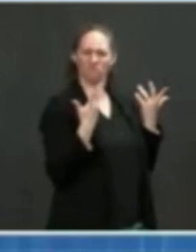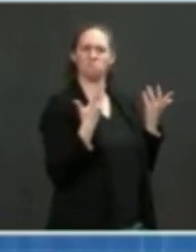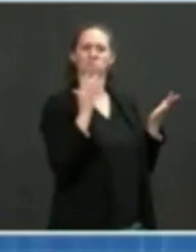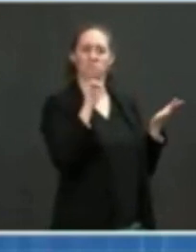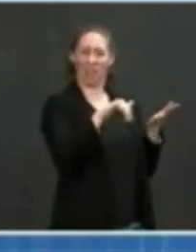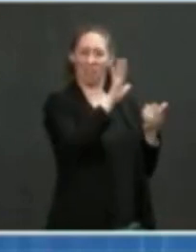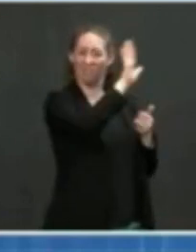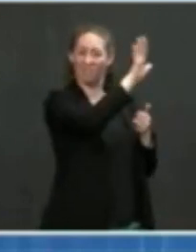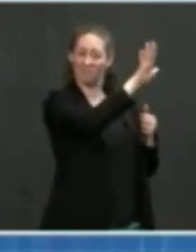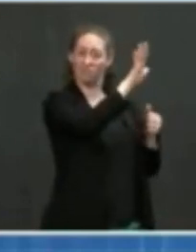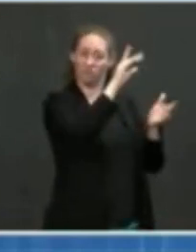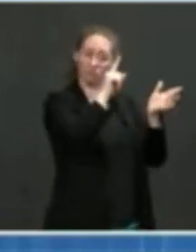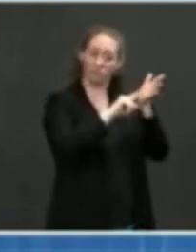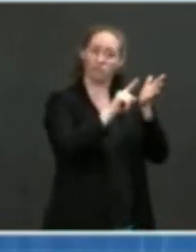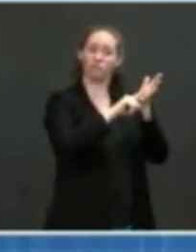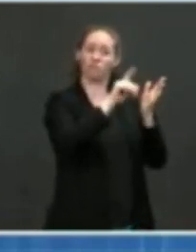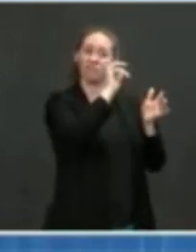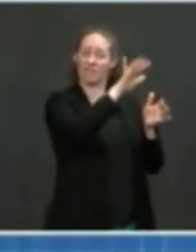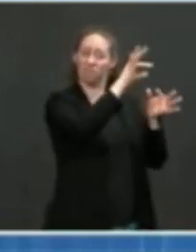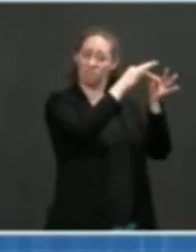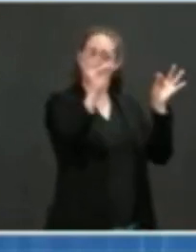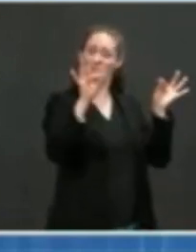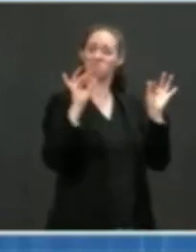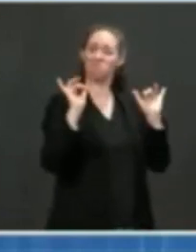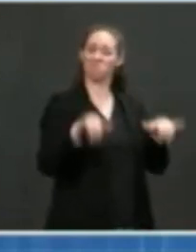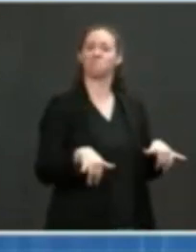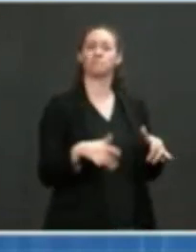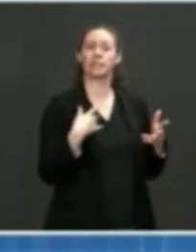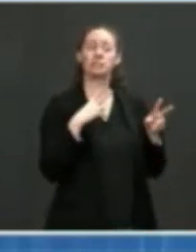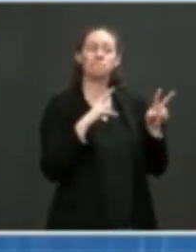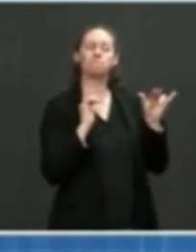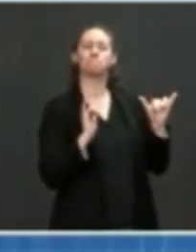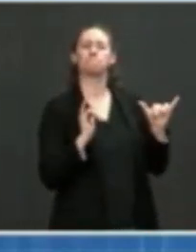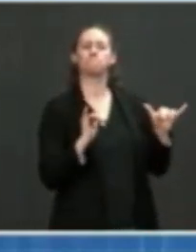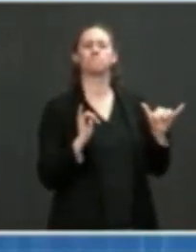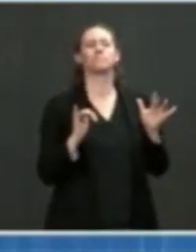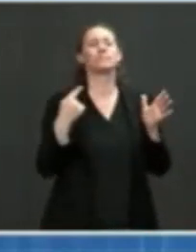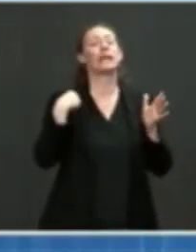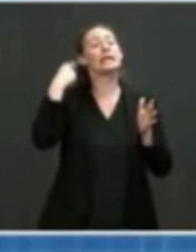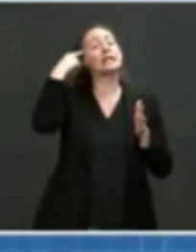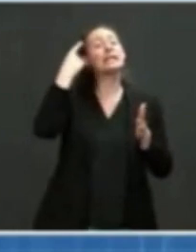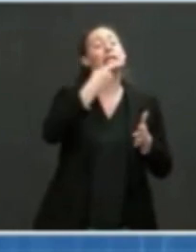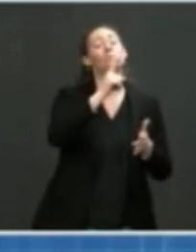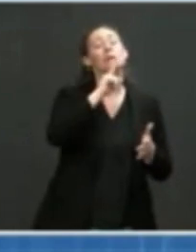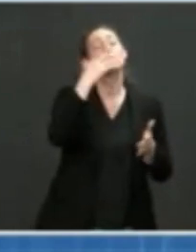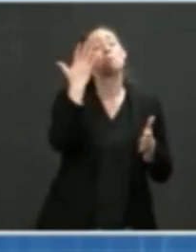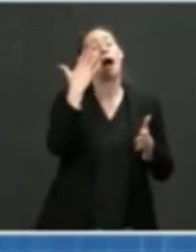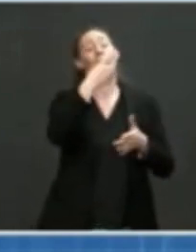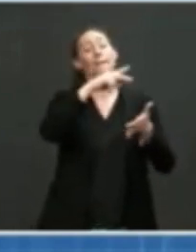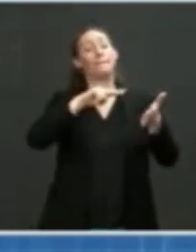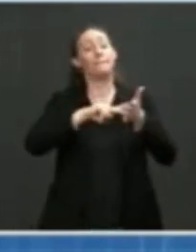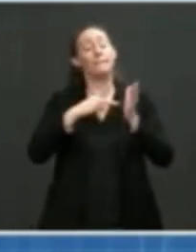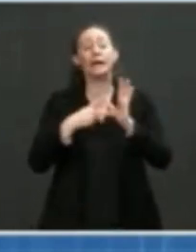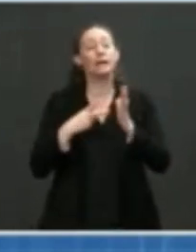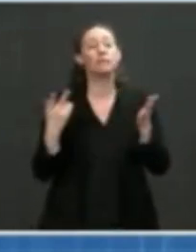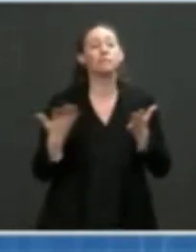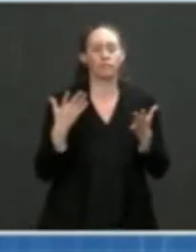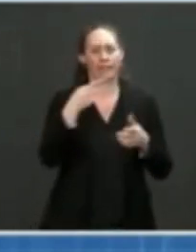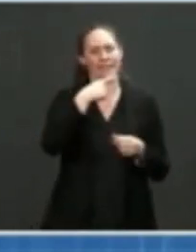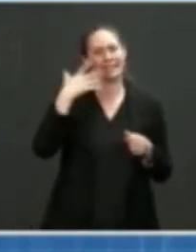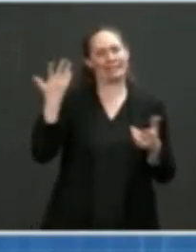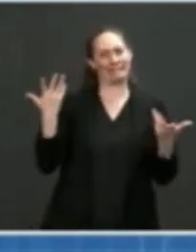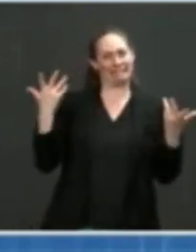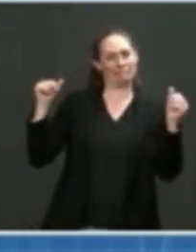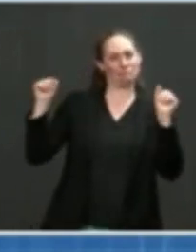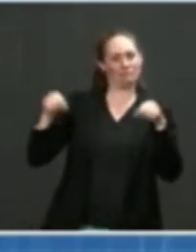I think what he likely was expressing is that there certainly are possibilities, as I mentioned just a